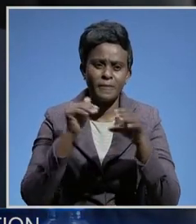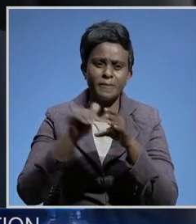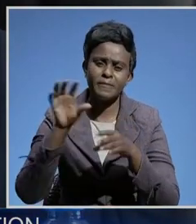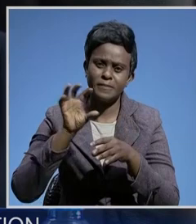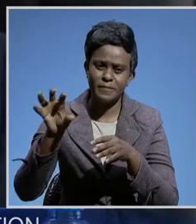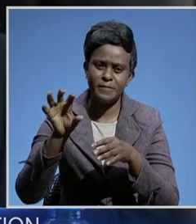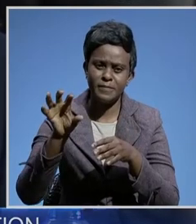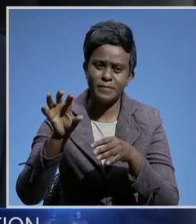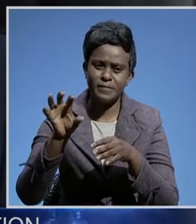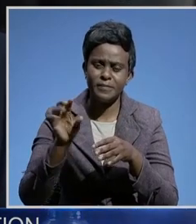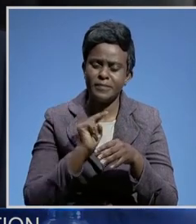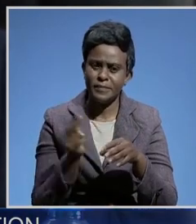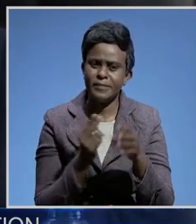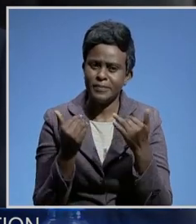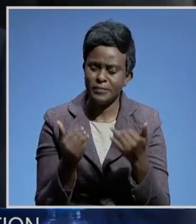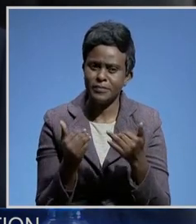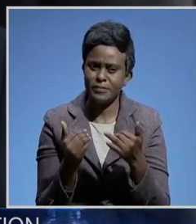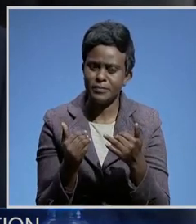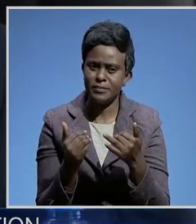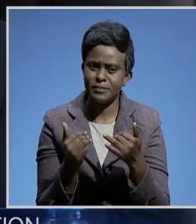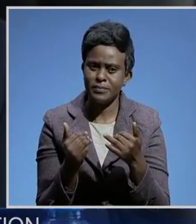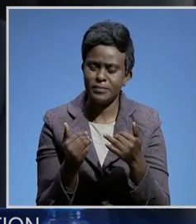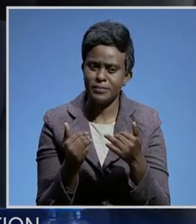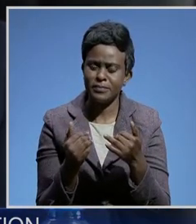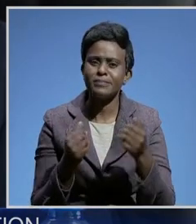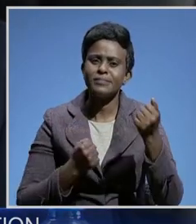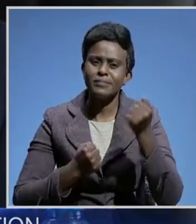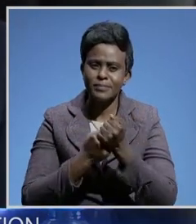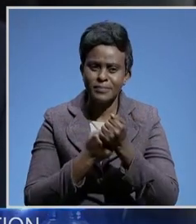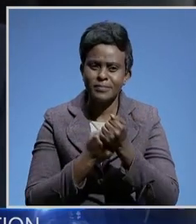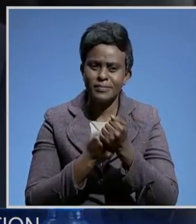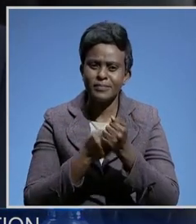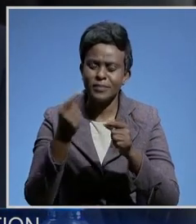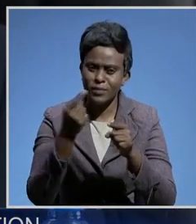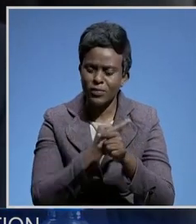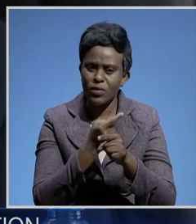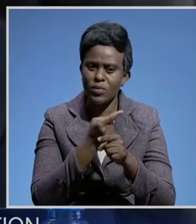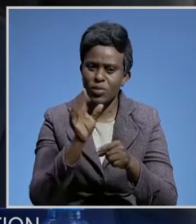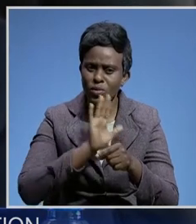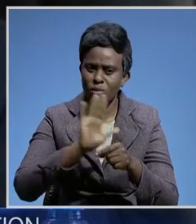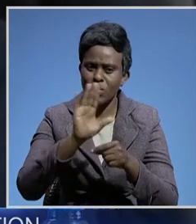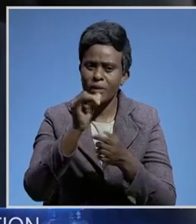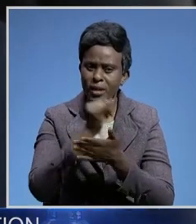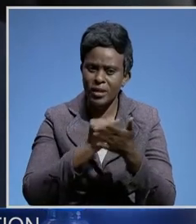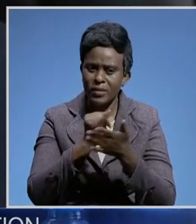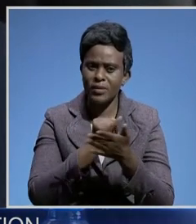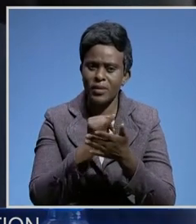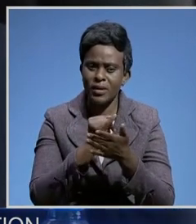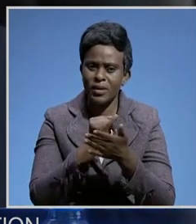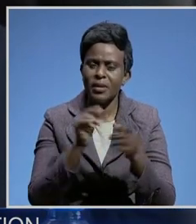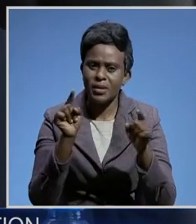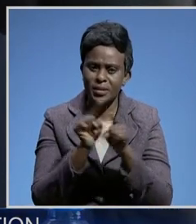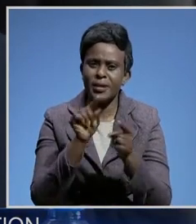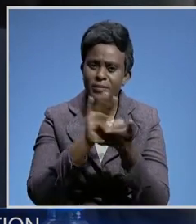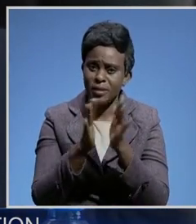And therefore, support to an institute proposed to become a